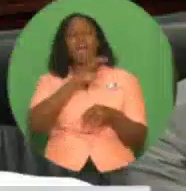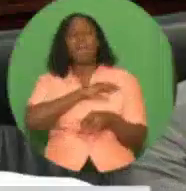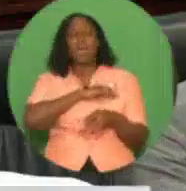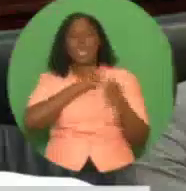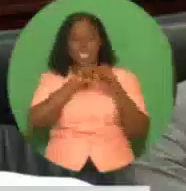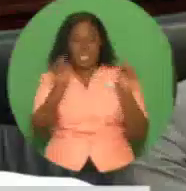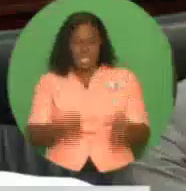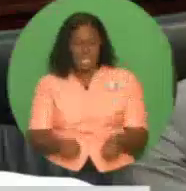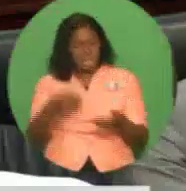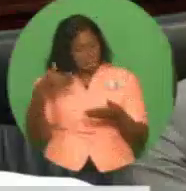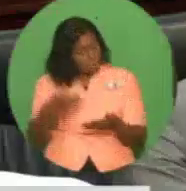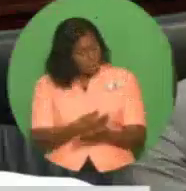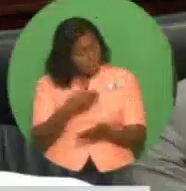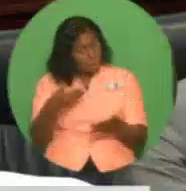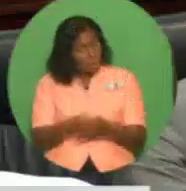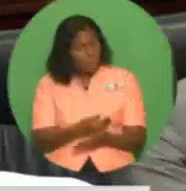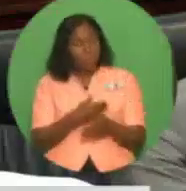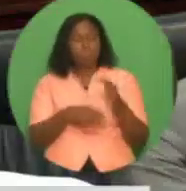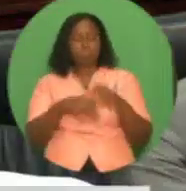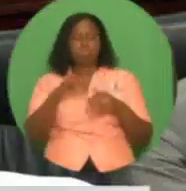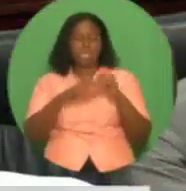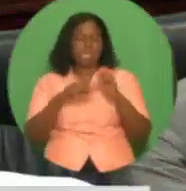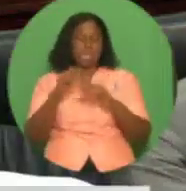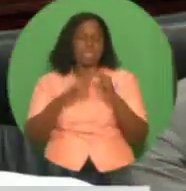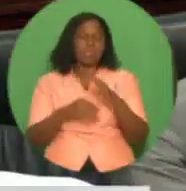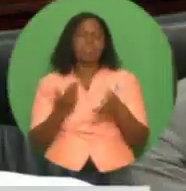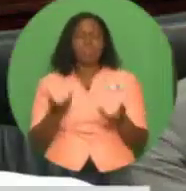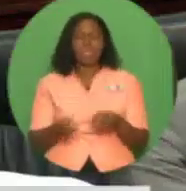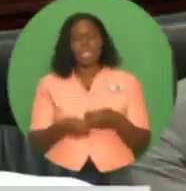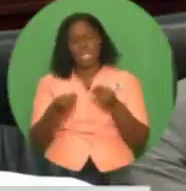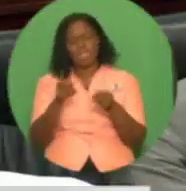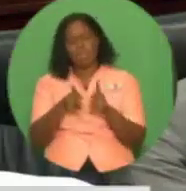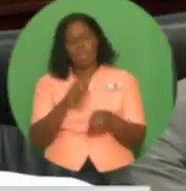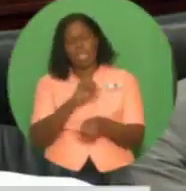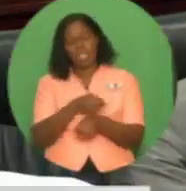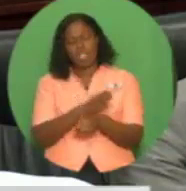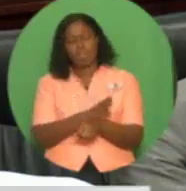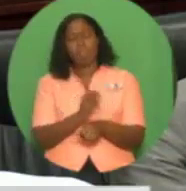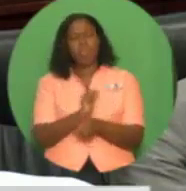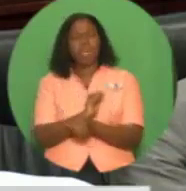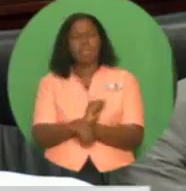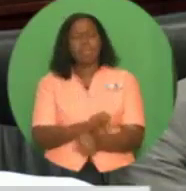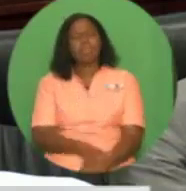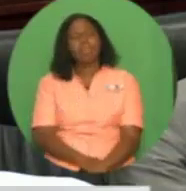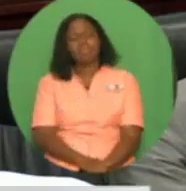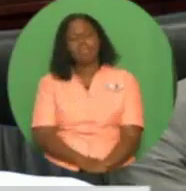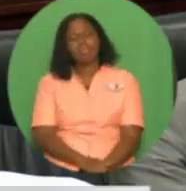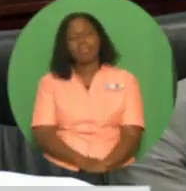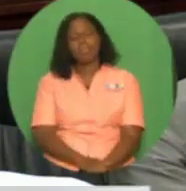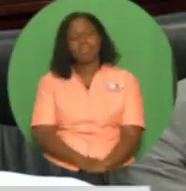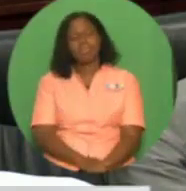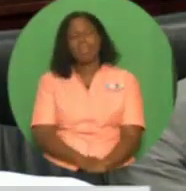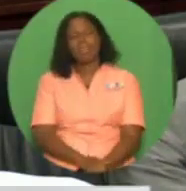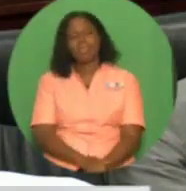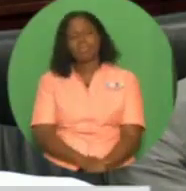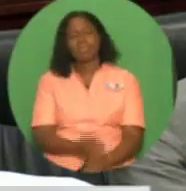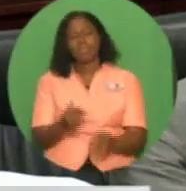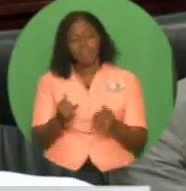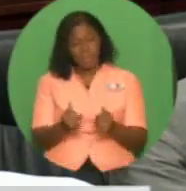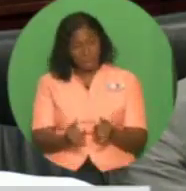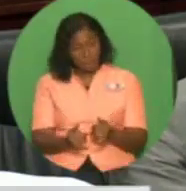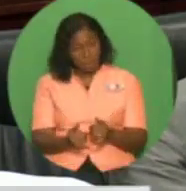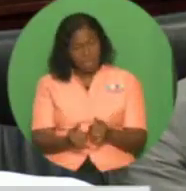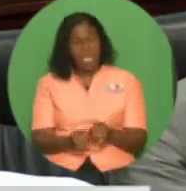Madam Speaker, I am also pleased to announce that the legislation to grant self-government to the Assembly